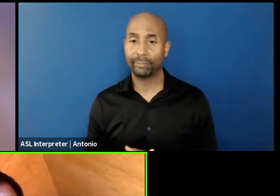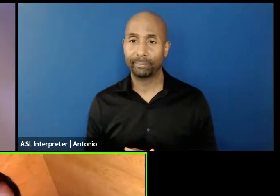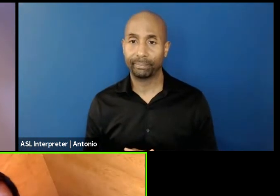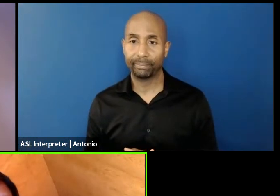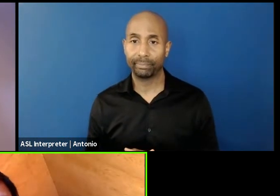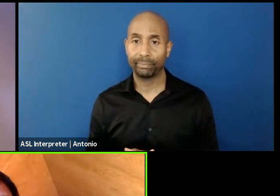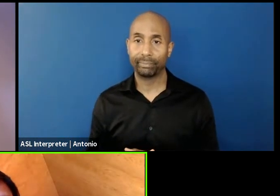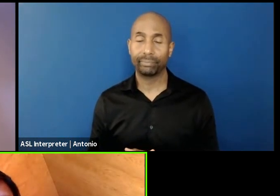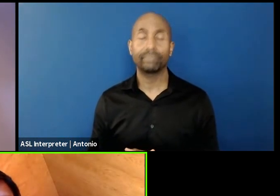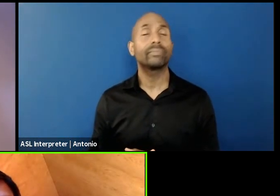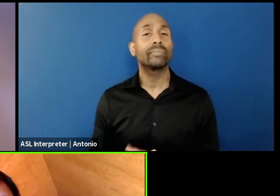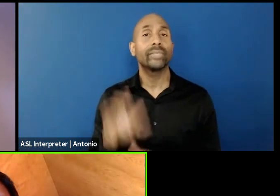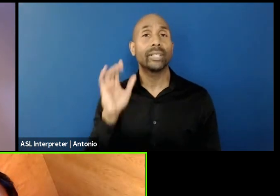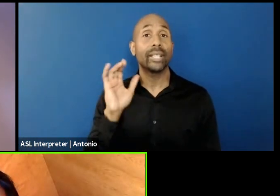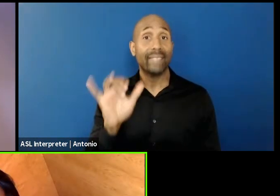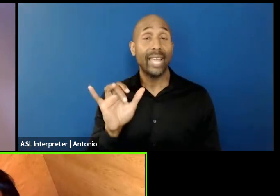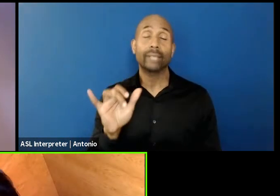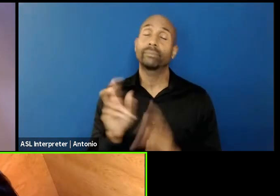very important for me.